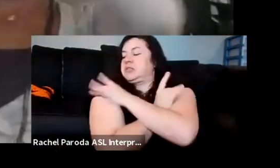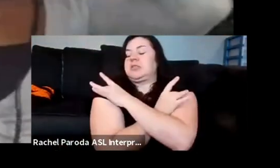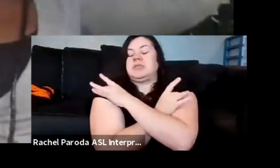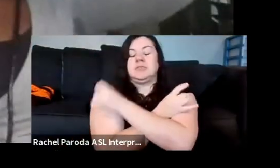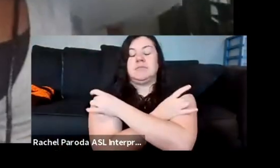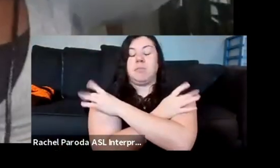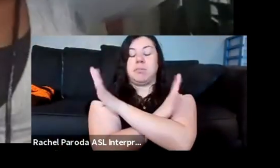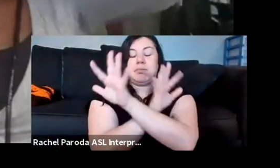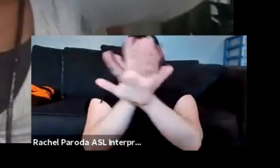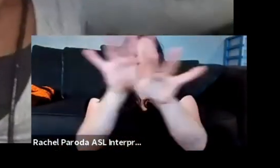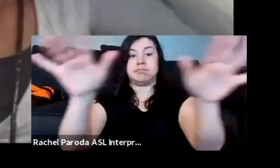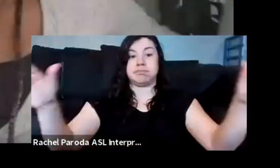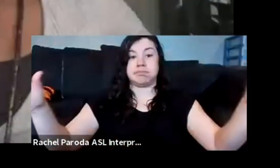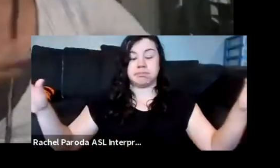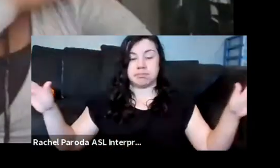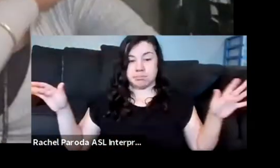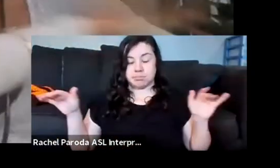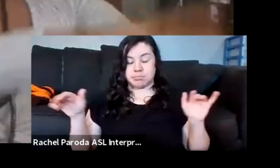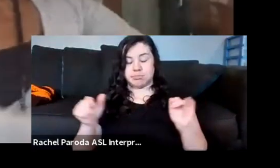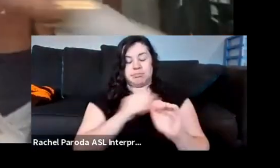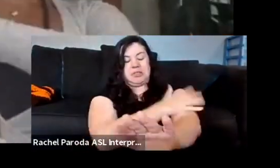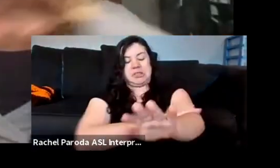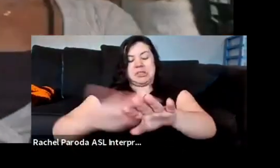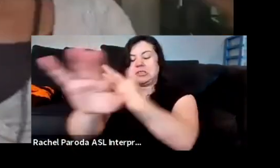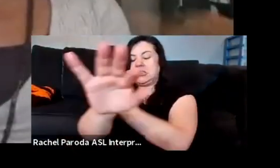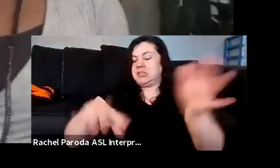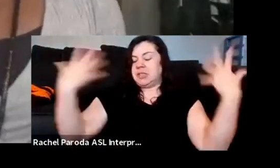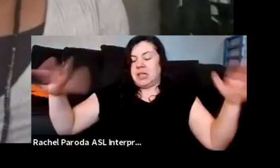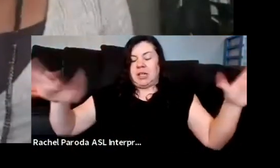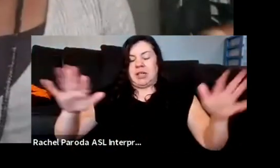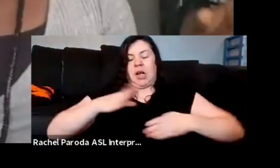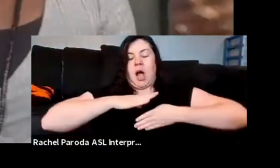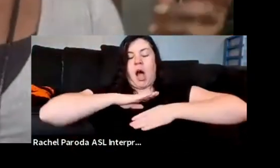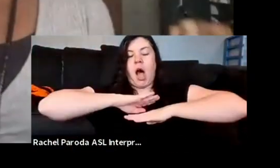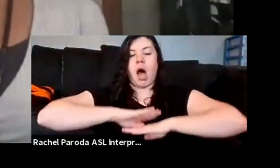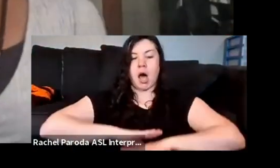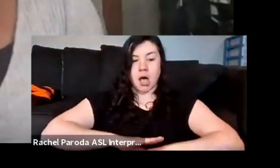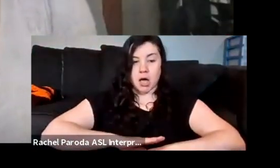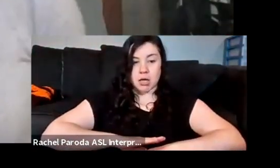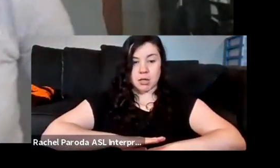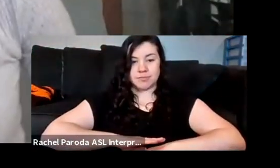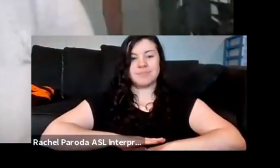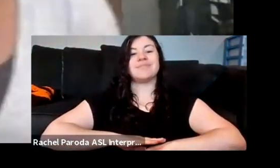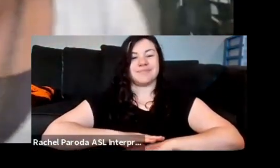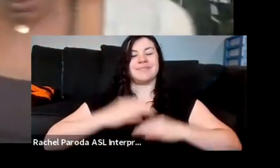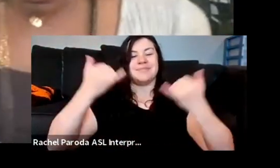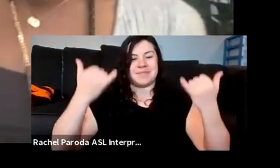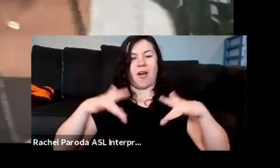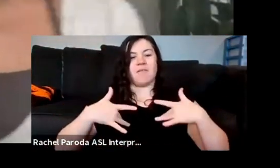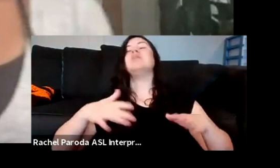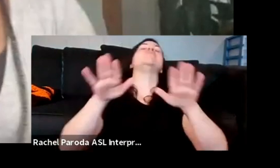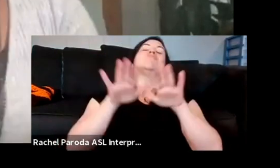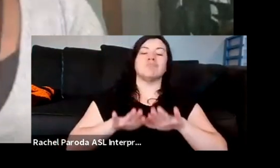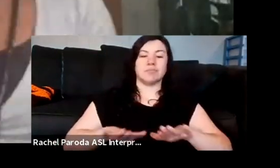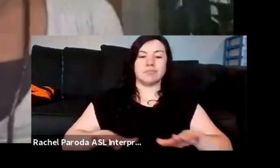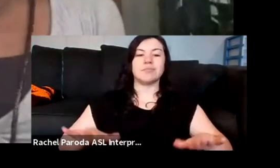getting that stuff up off you. Let it go. And then we arrive, we settle. So